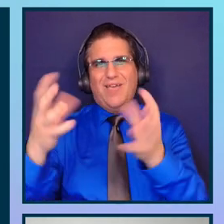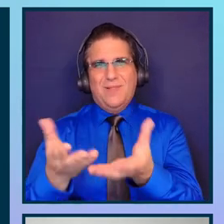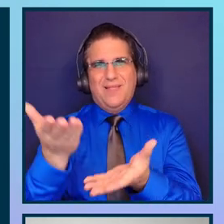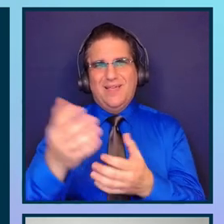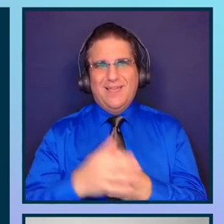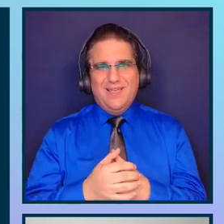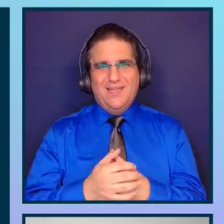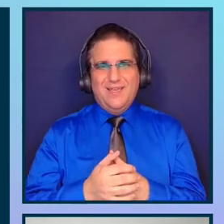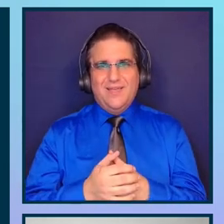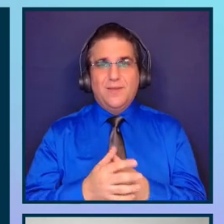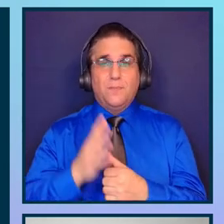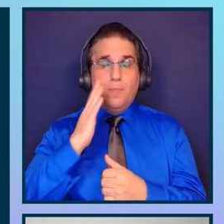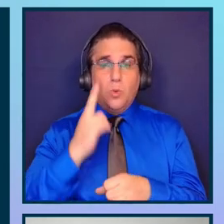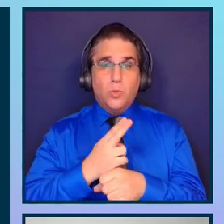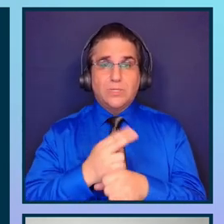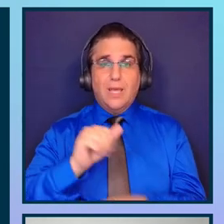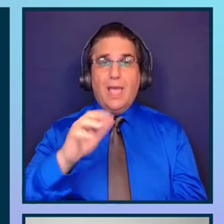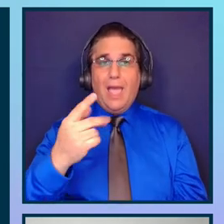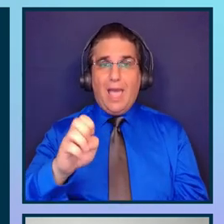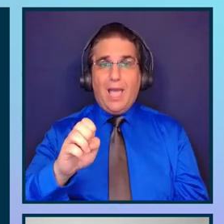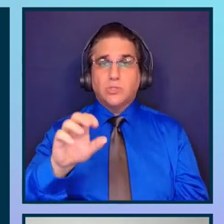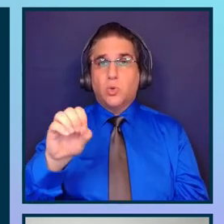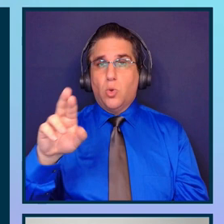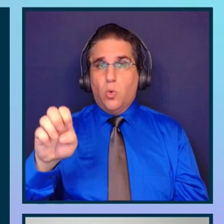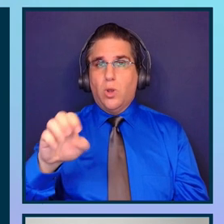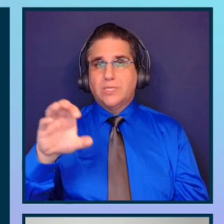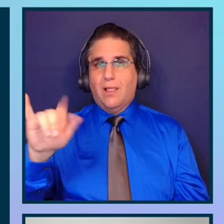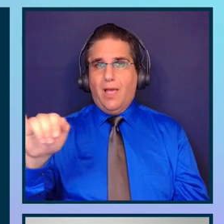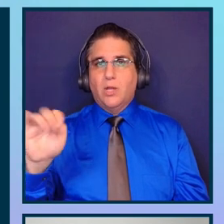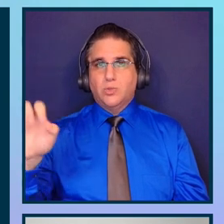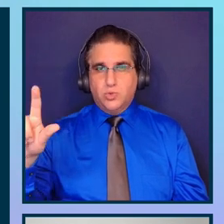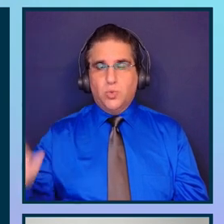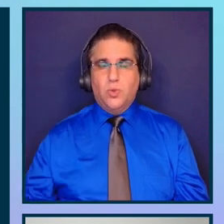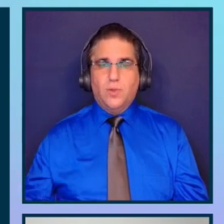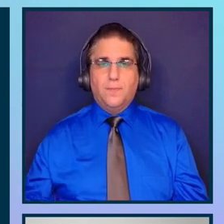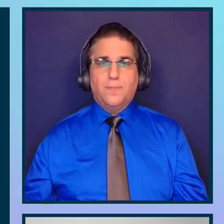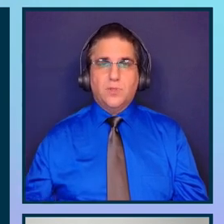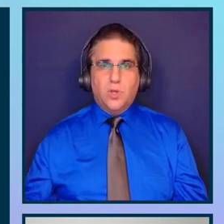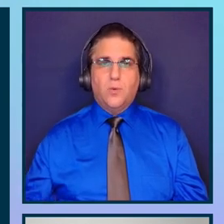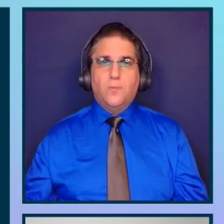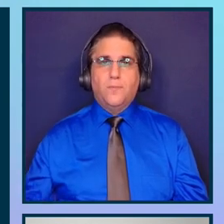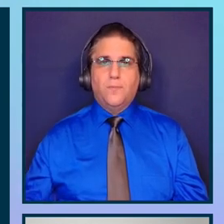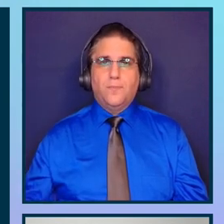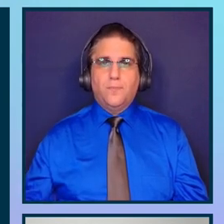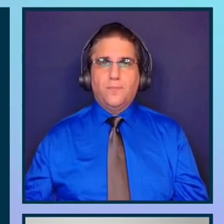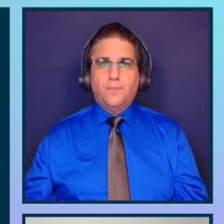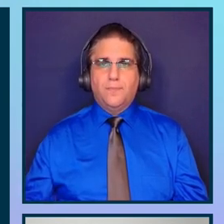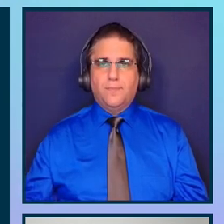We are going to the AXE core CLI tool. In this case, we need to install it globally